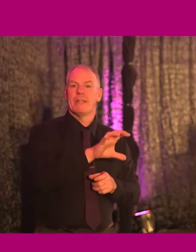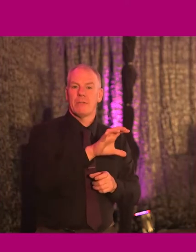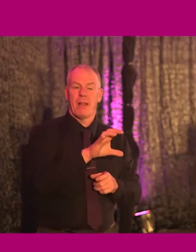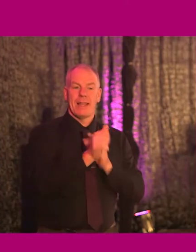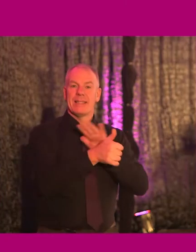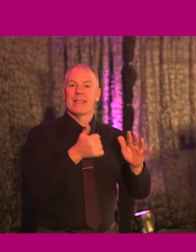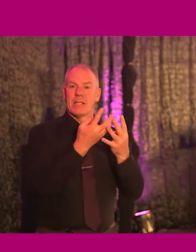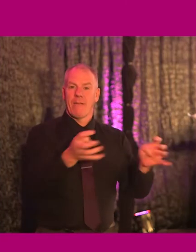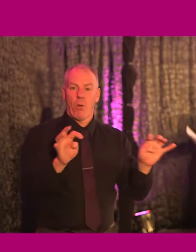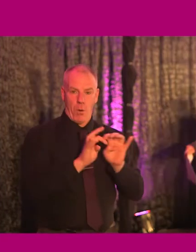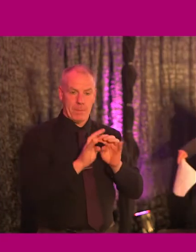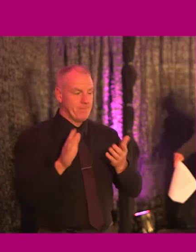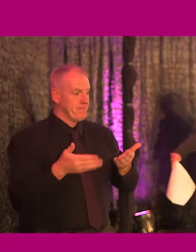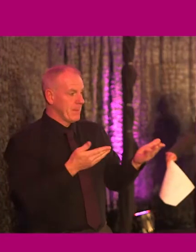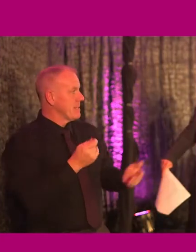is yours.